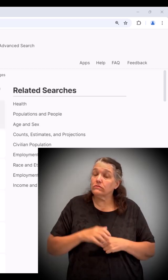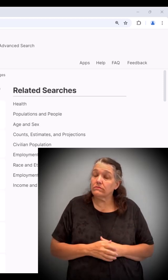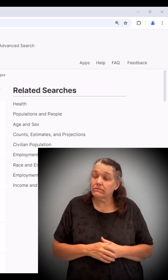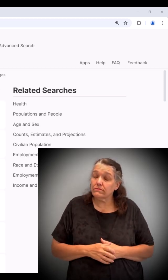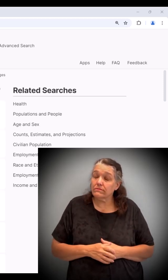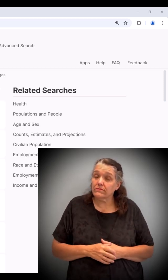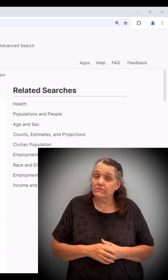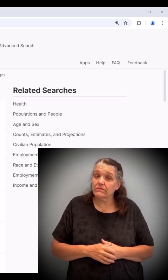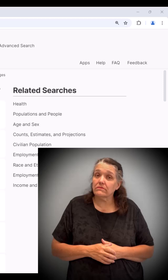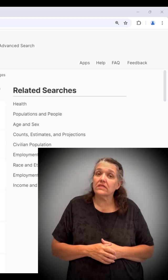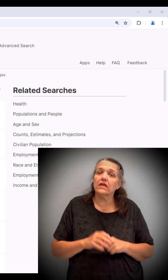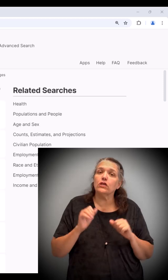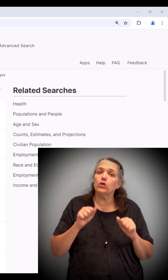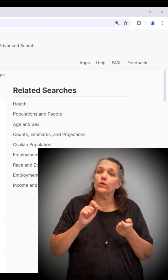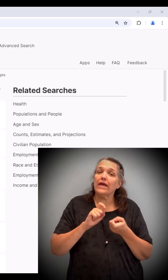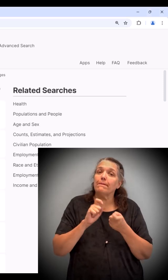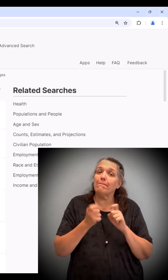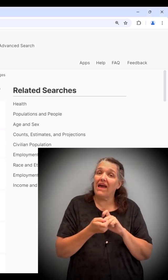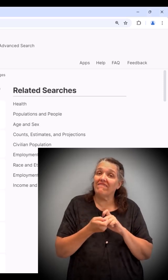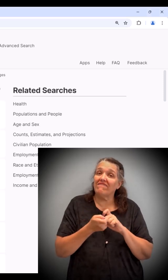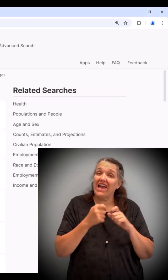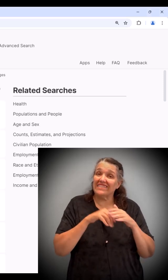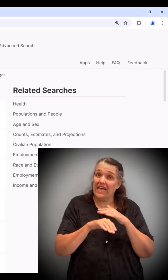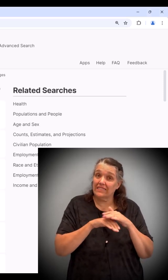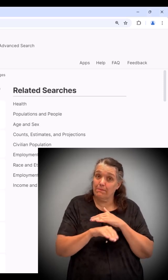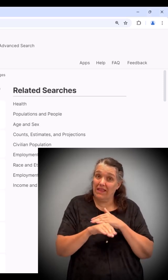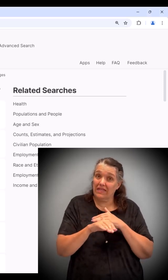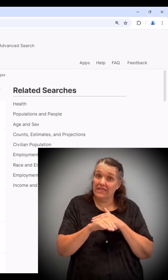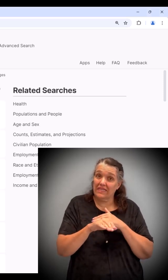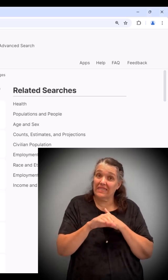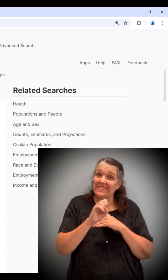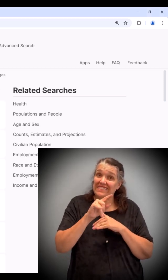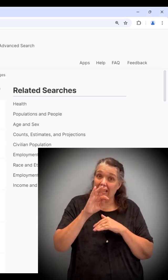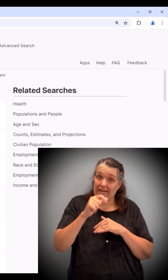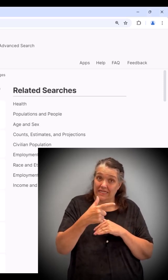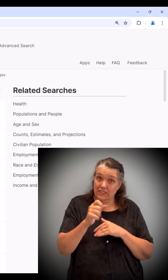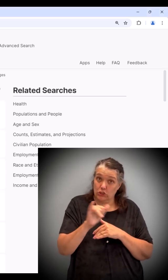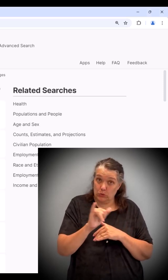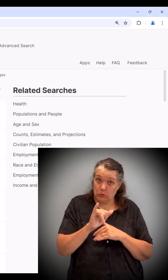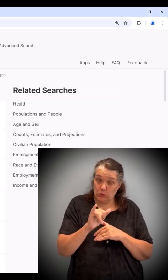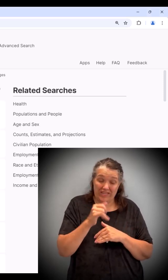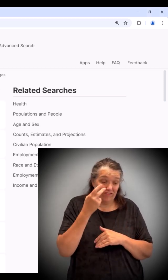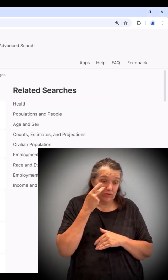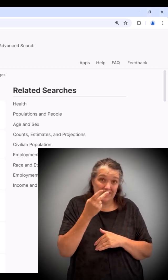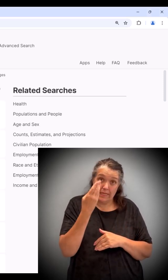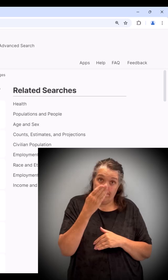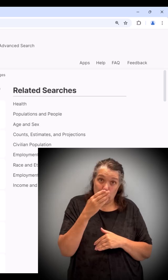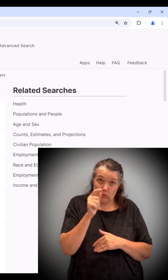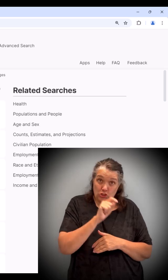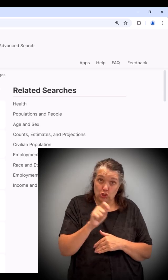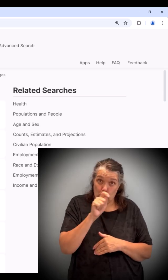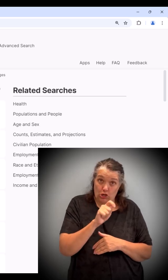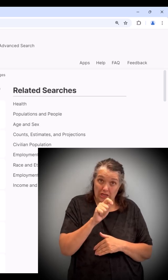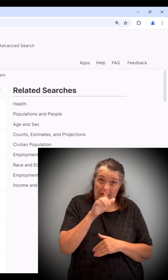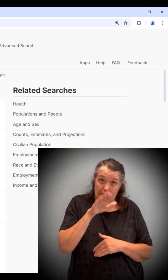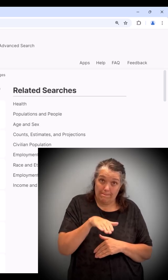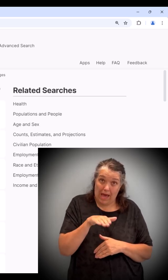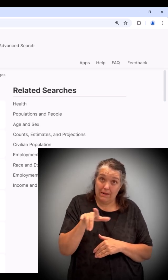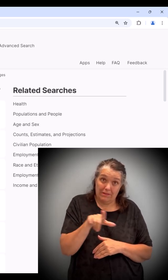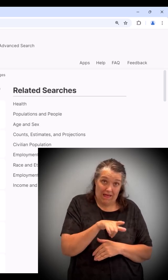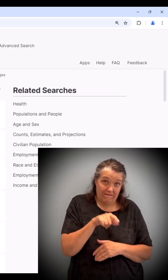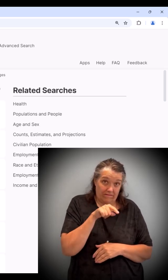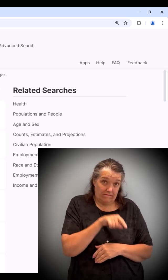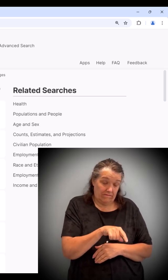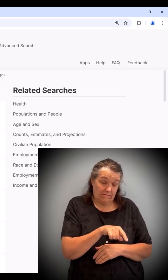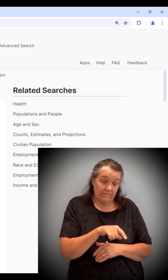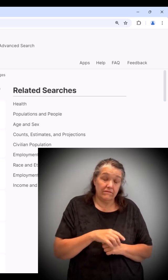Also note that you can modify the accessibility settings using the blue circle icon at the bottom